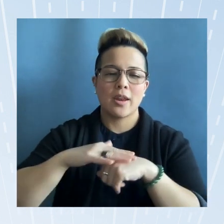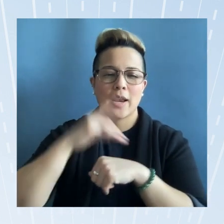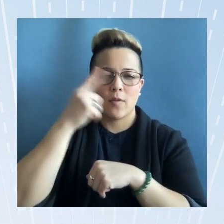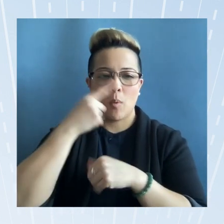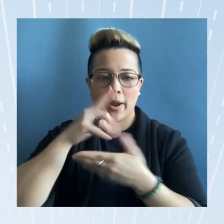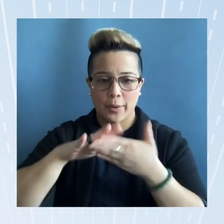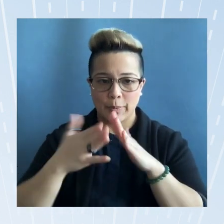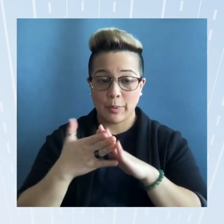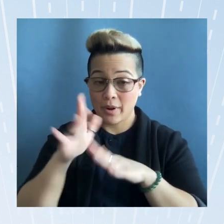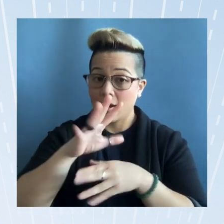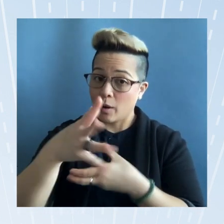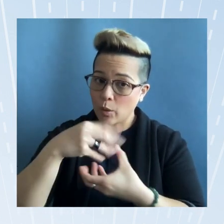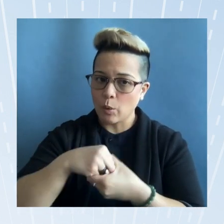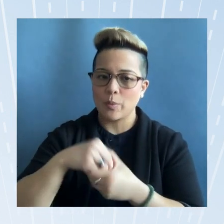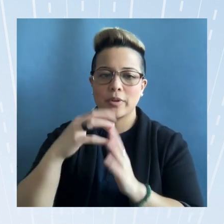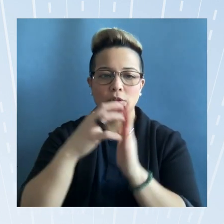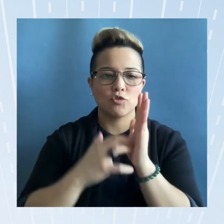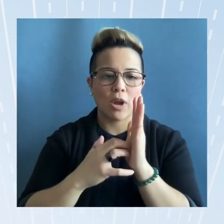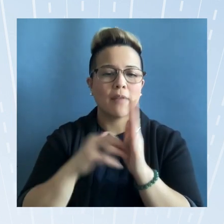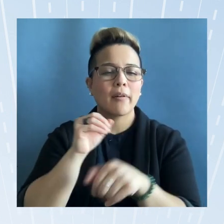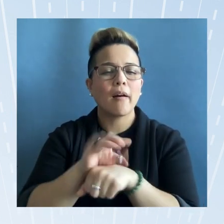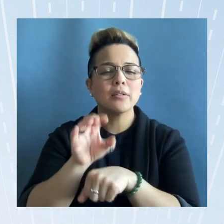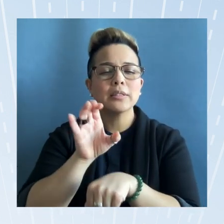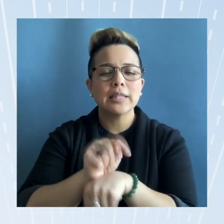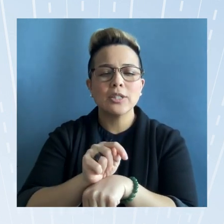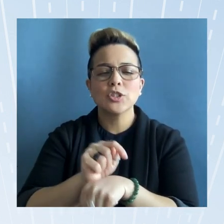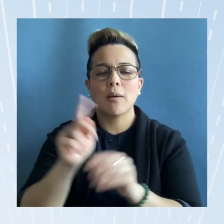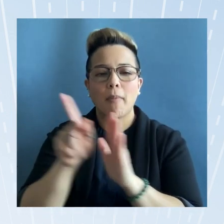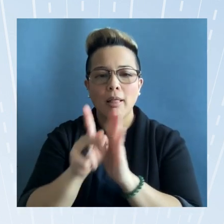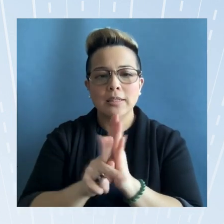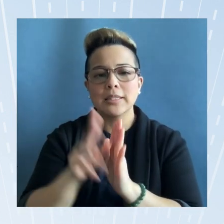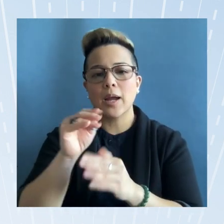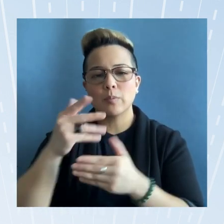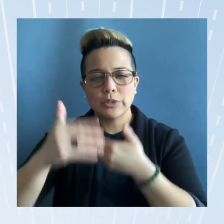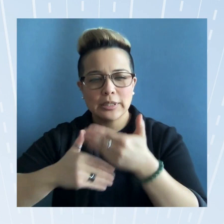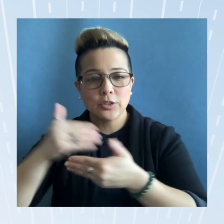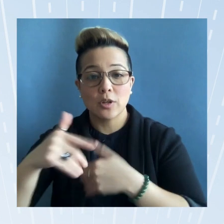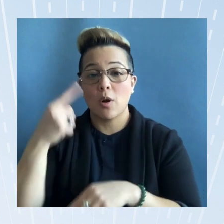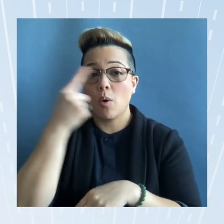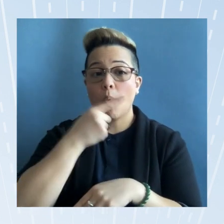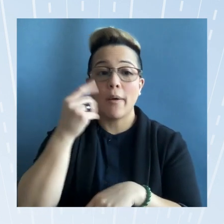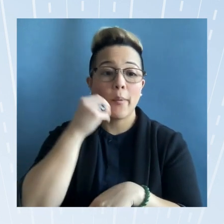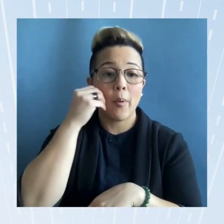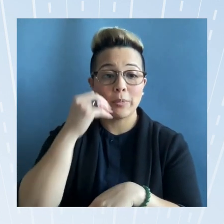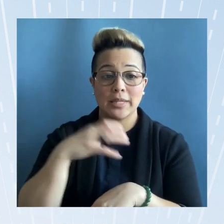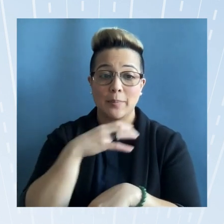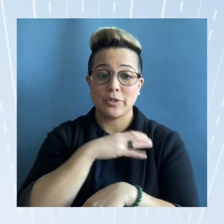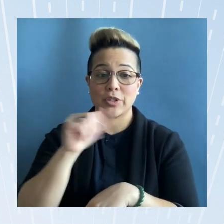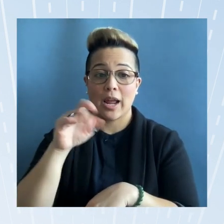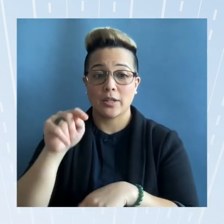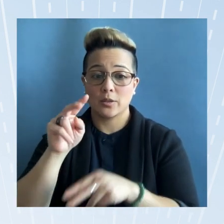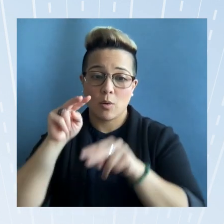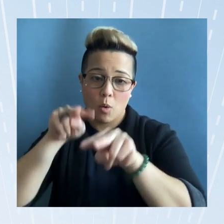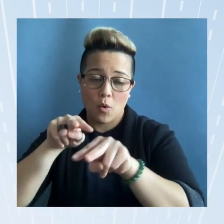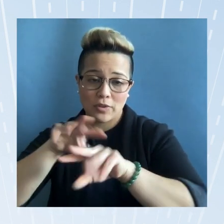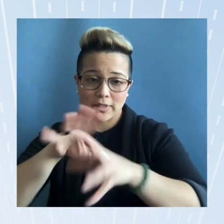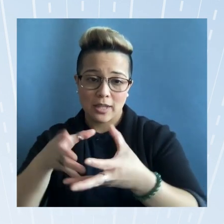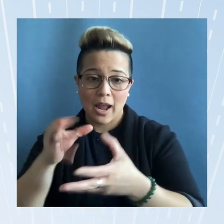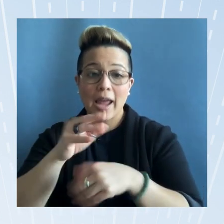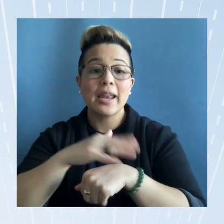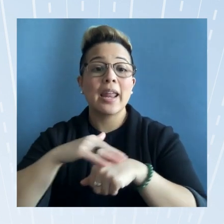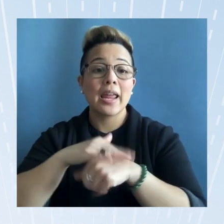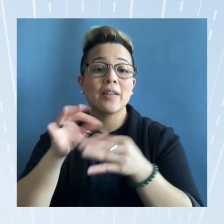community including its draft consultation policies and procedures hawaiian homes commission act oversight and native language